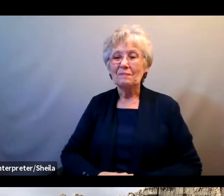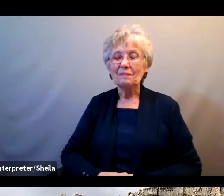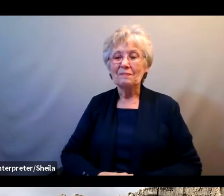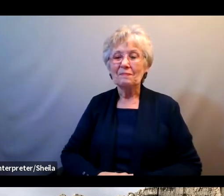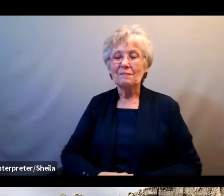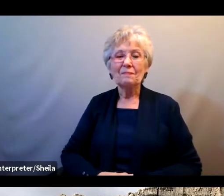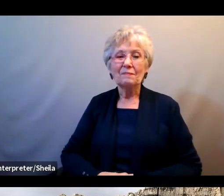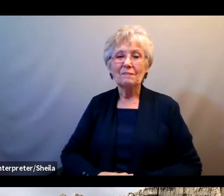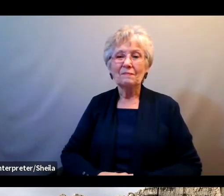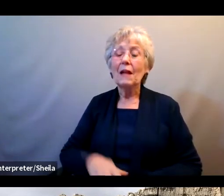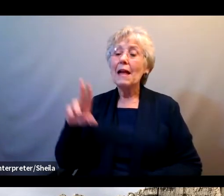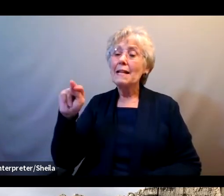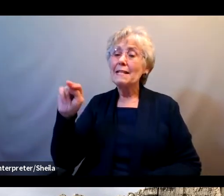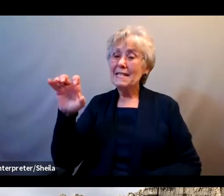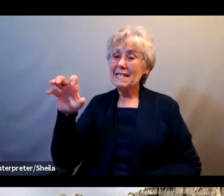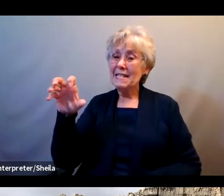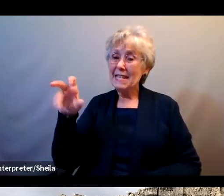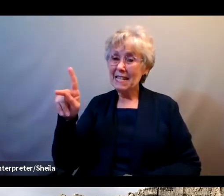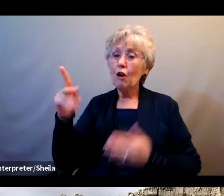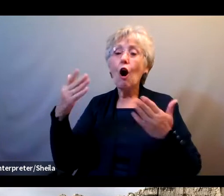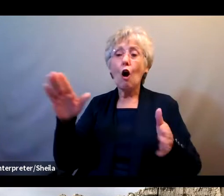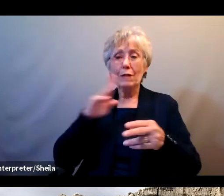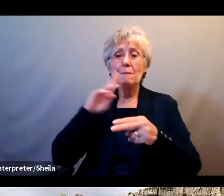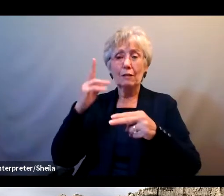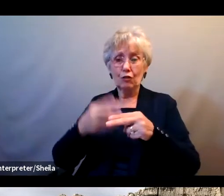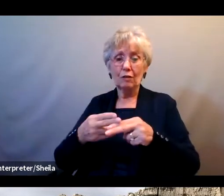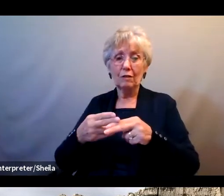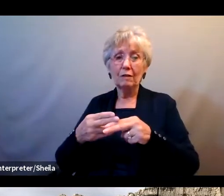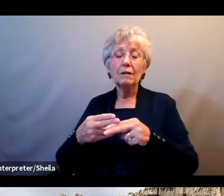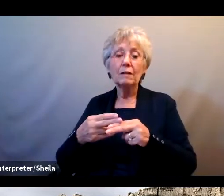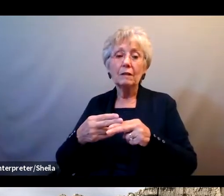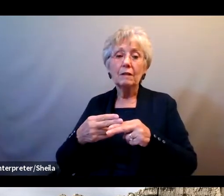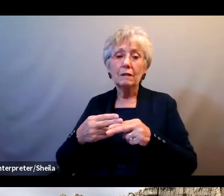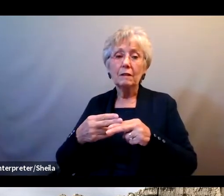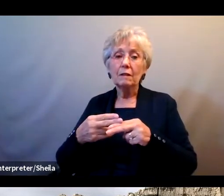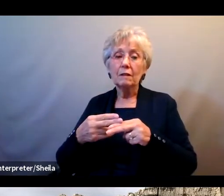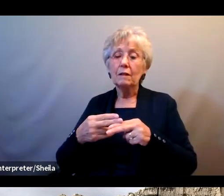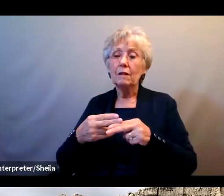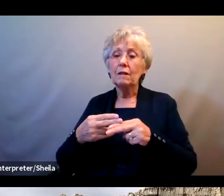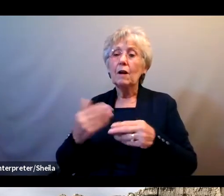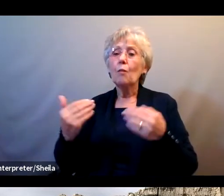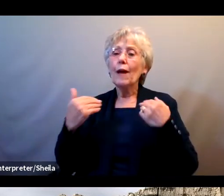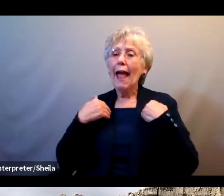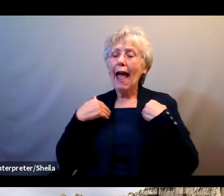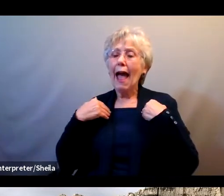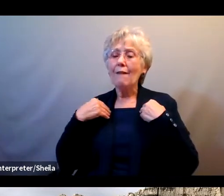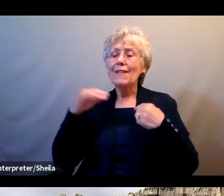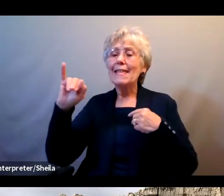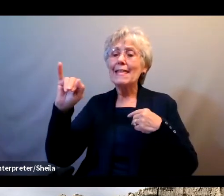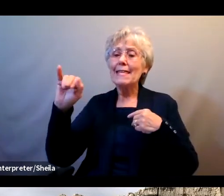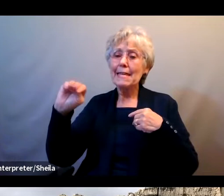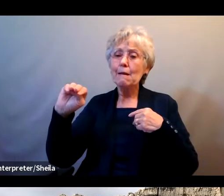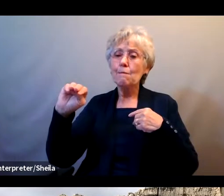So Nick mentioned that there are what we call impersonator scams.